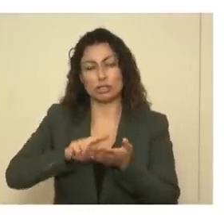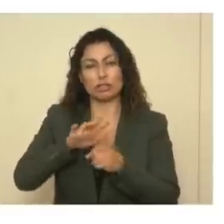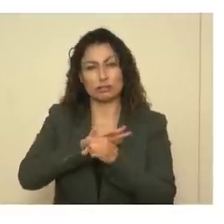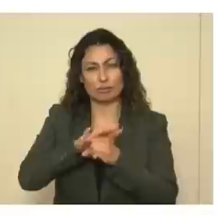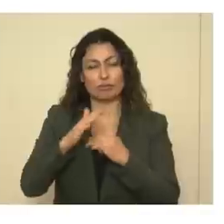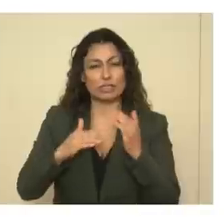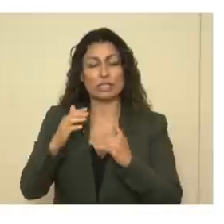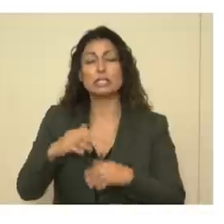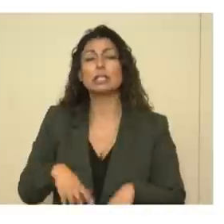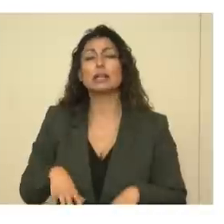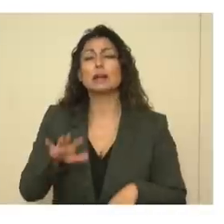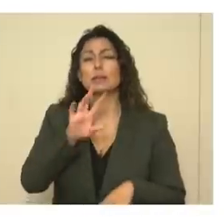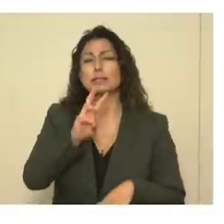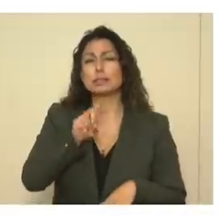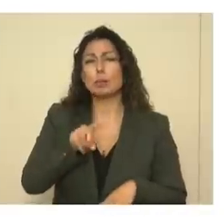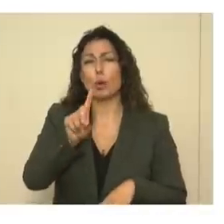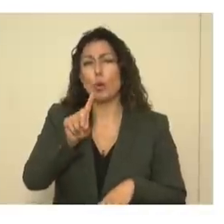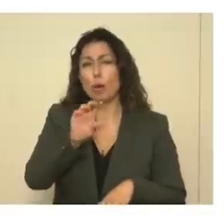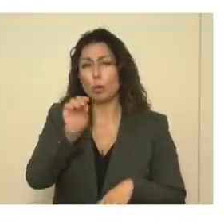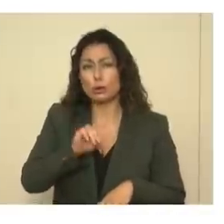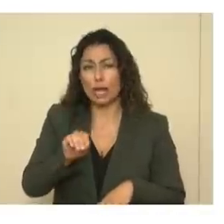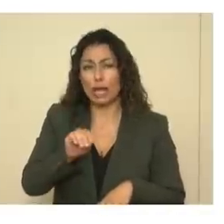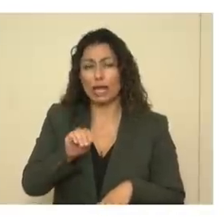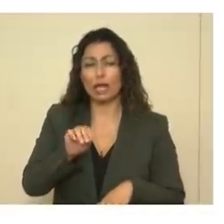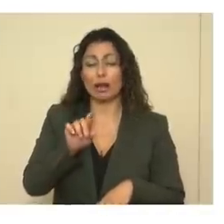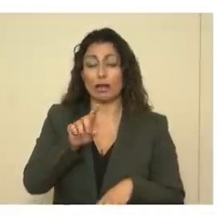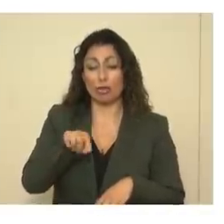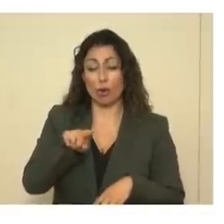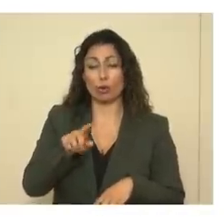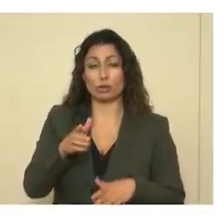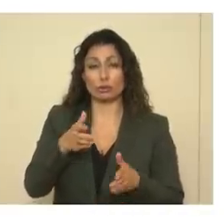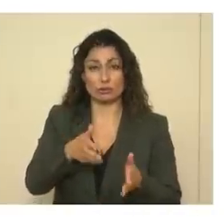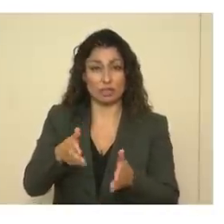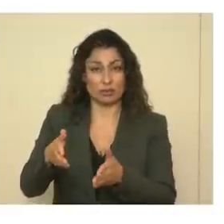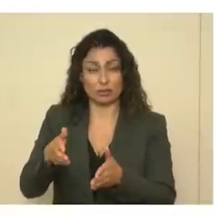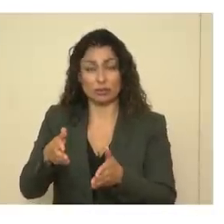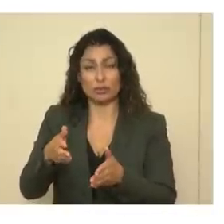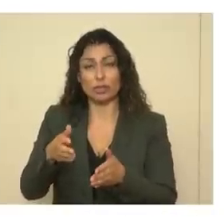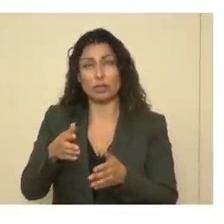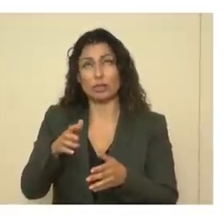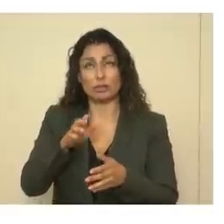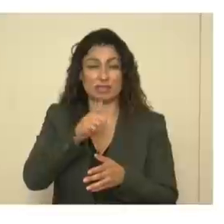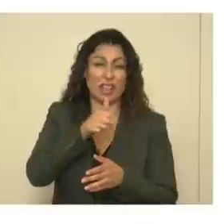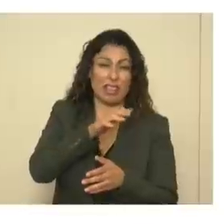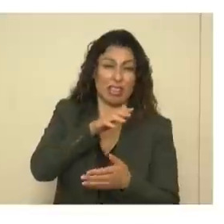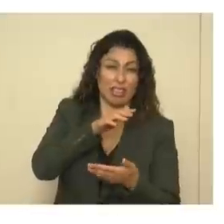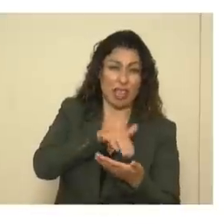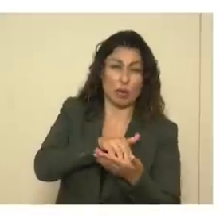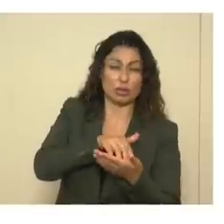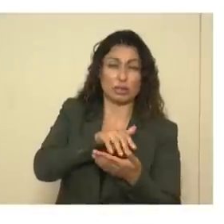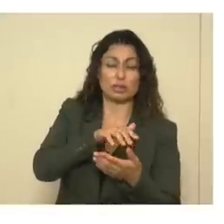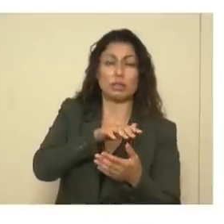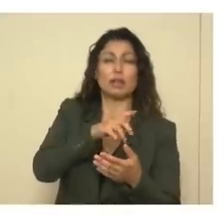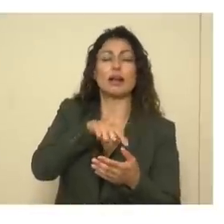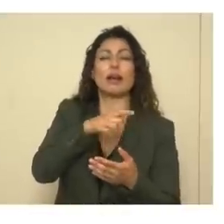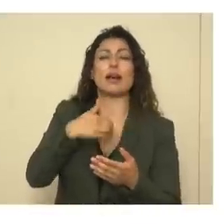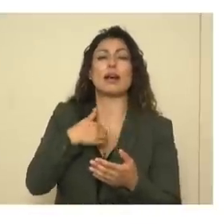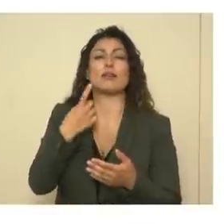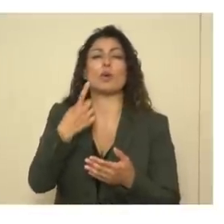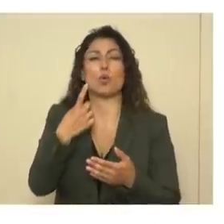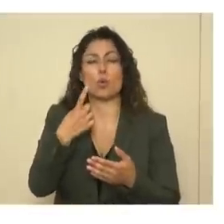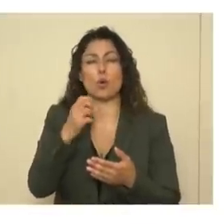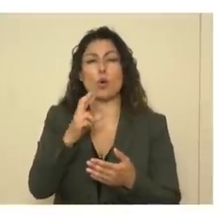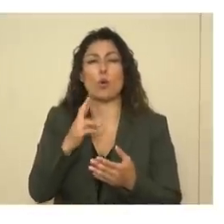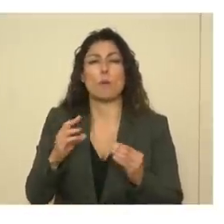About 6.1% of those almost 10,000 facilities have had one or more